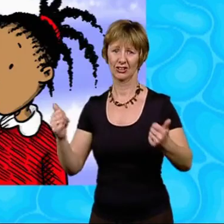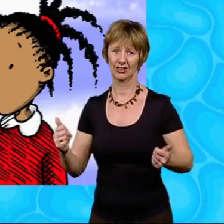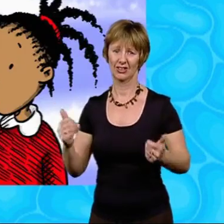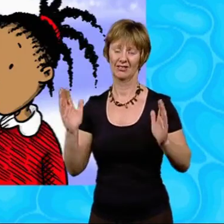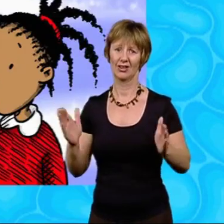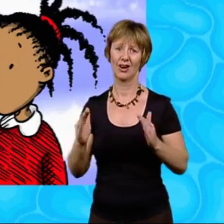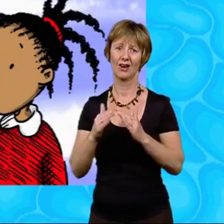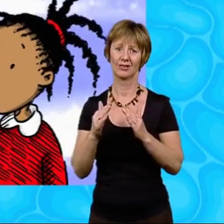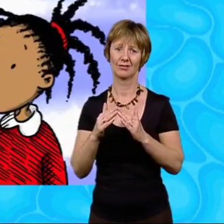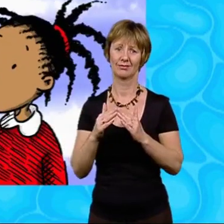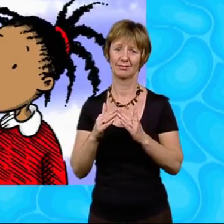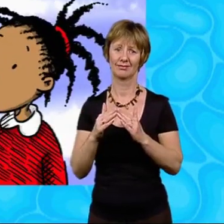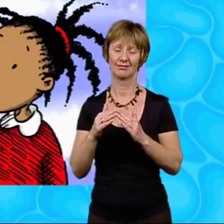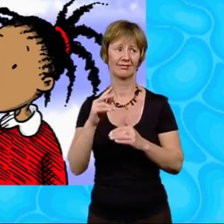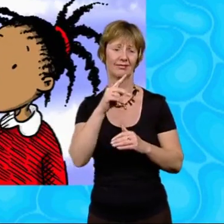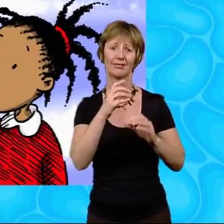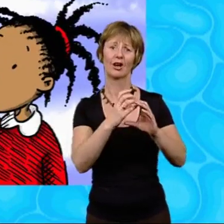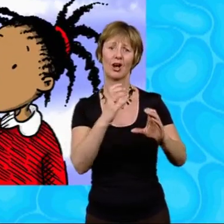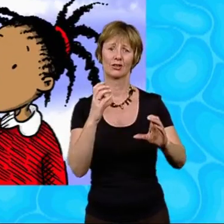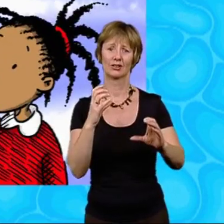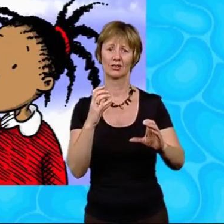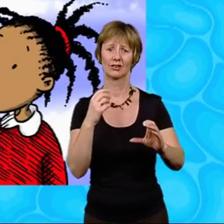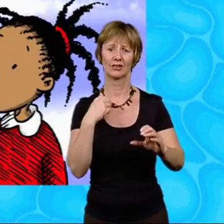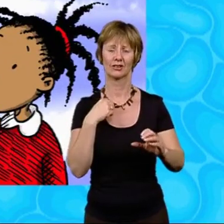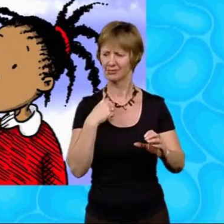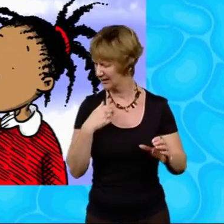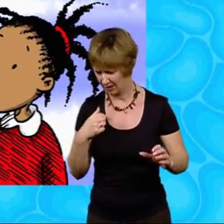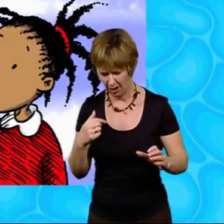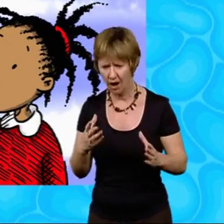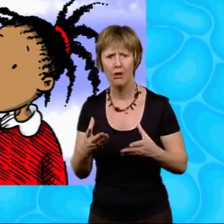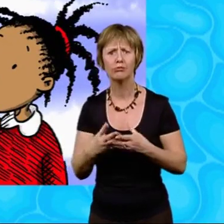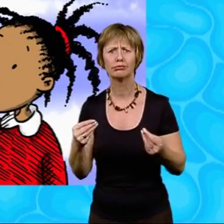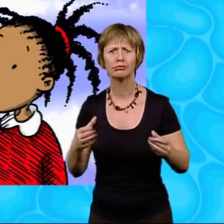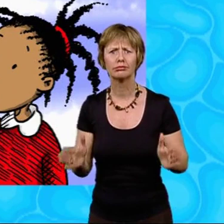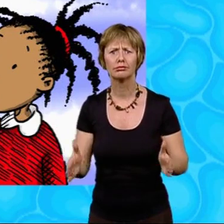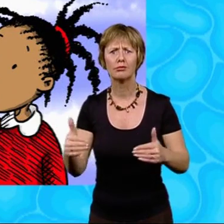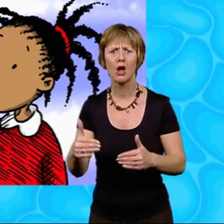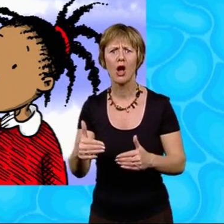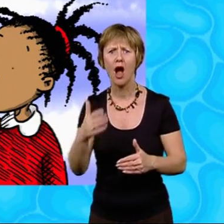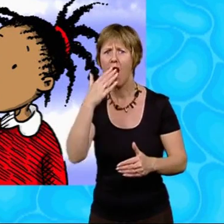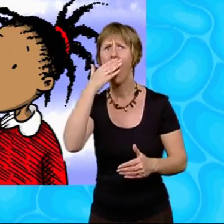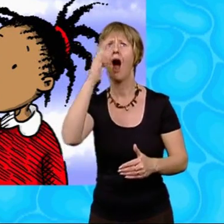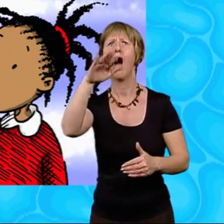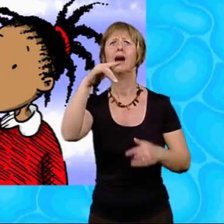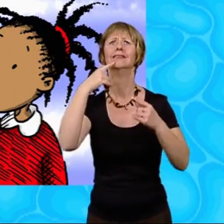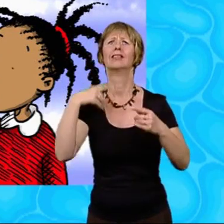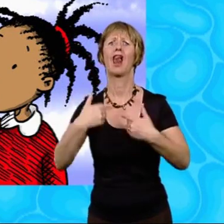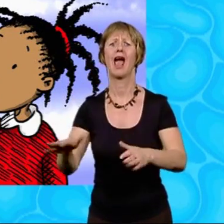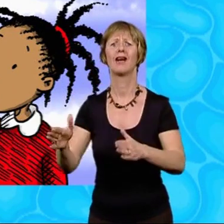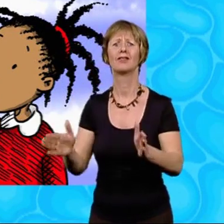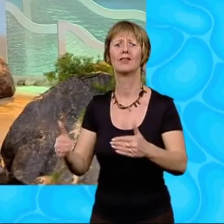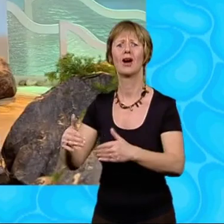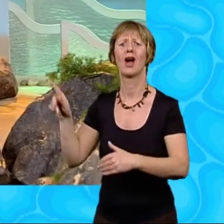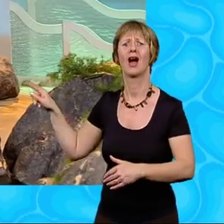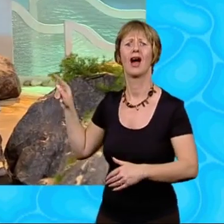looked around for my lunch box. Oh, no! I exclaimed. Miss Porter! Miss Porter, I've left my lunch box over by the last rock pool that we were